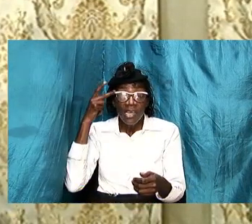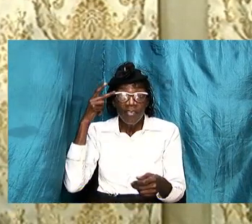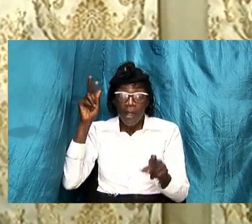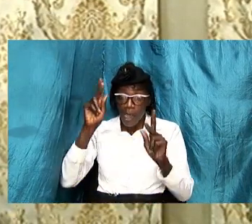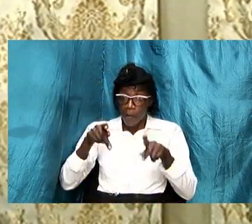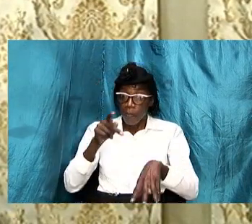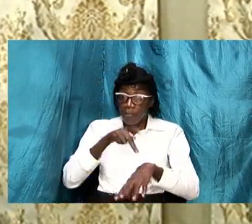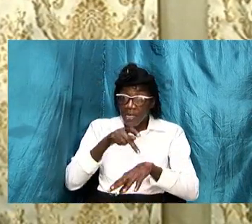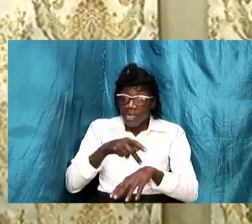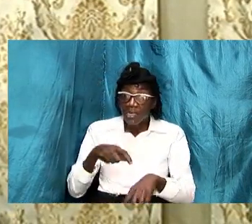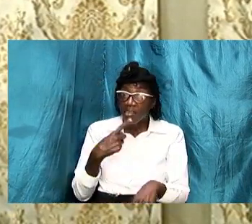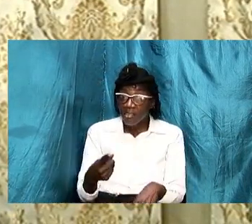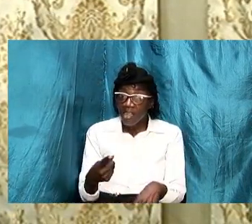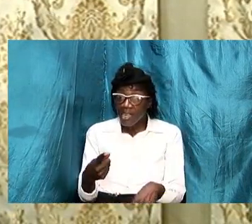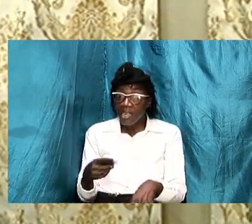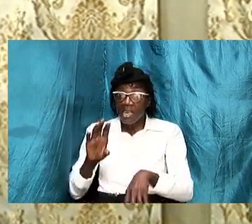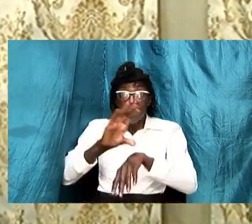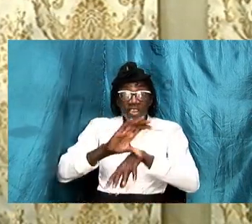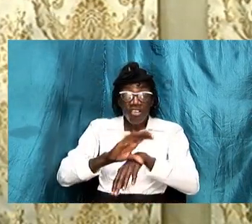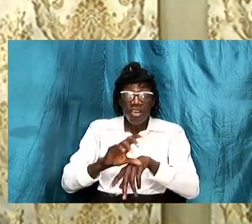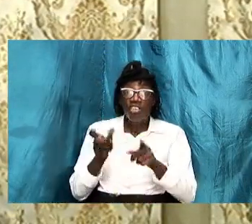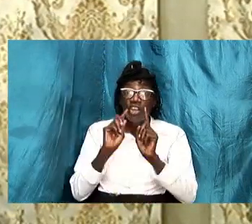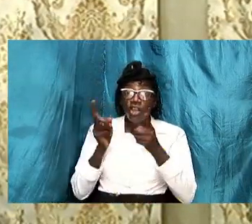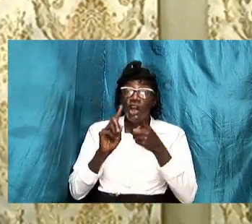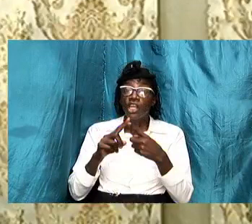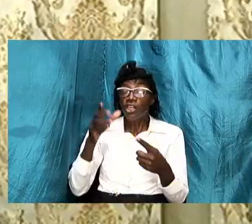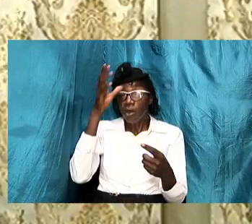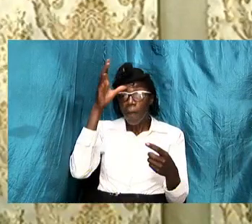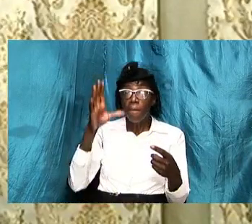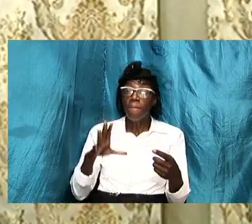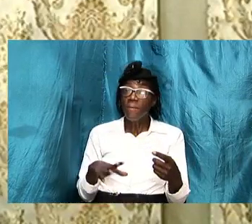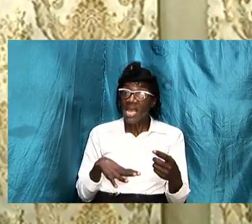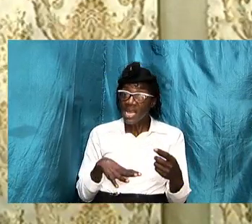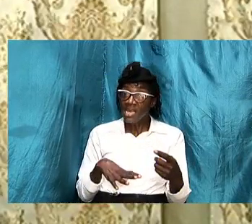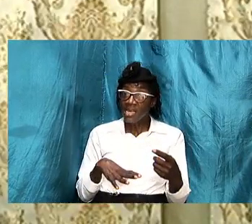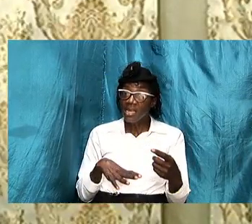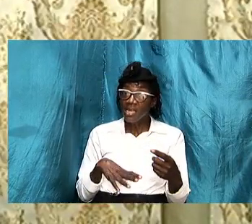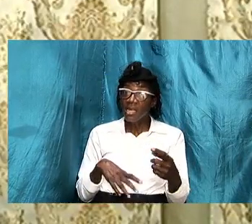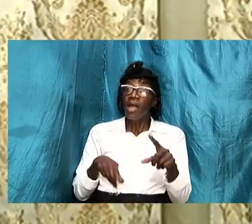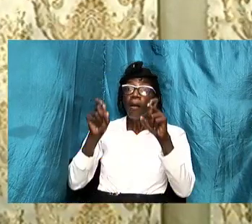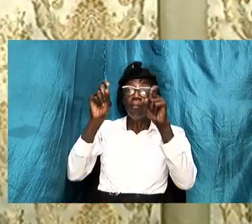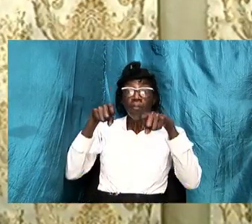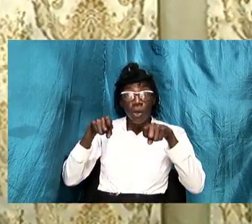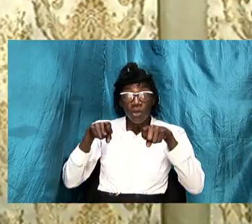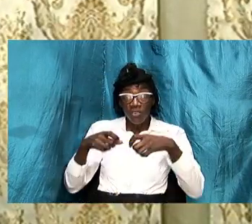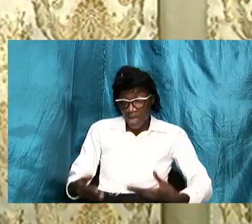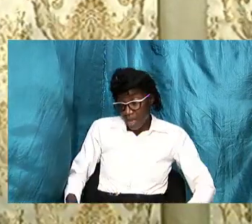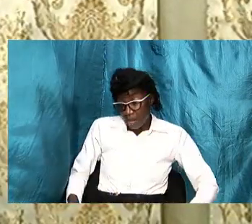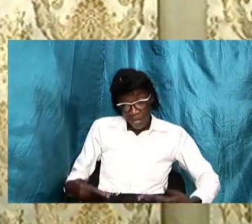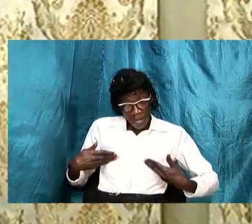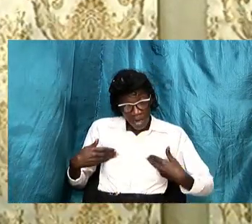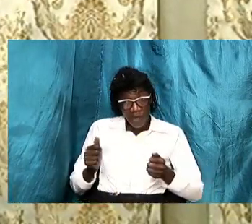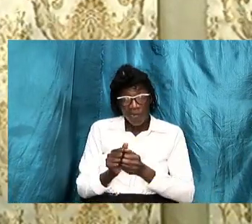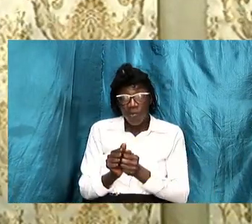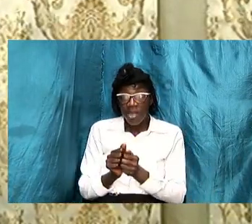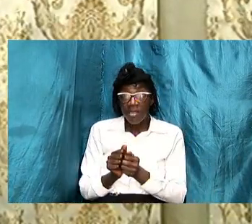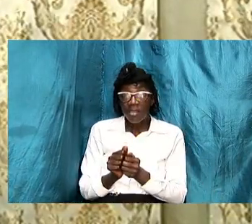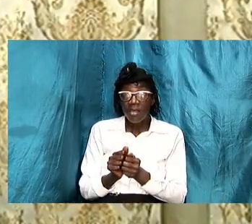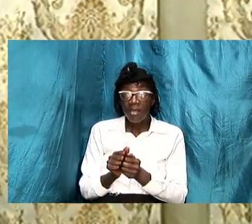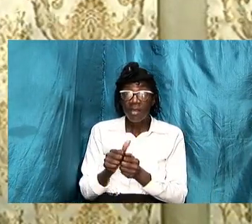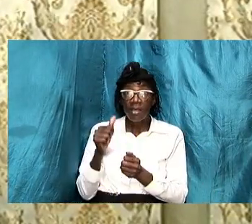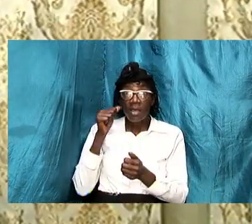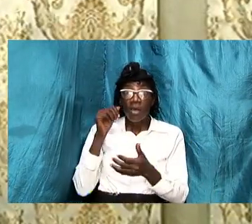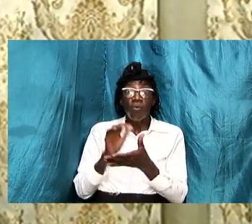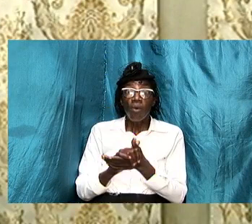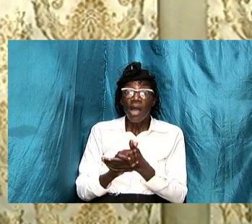in the church talking to the men in particular here that we must dwell with our wives according to knowledge and therefore